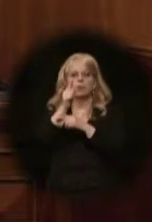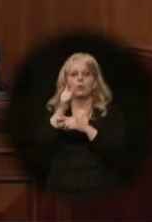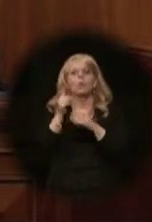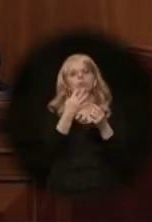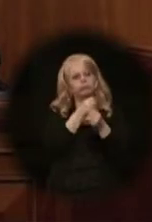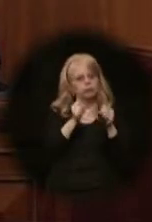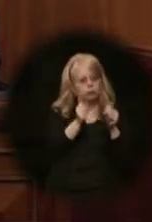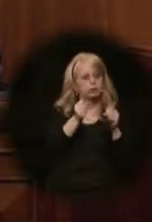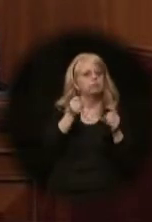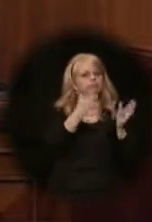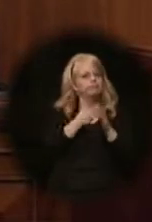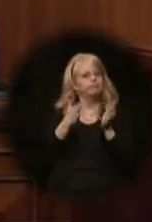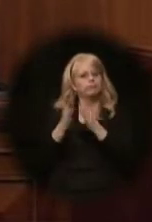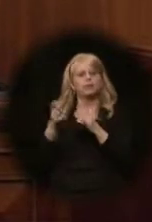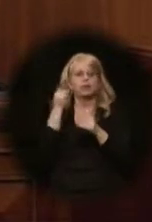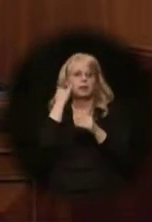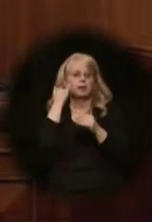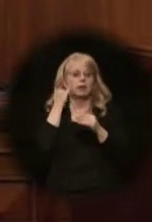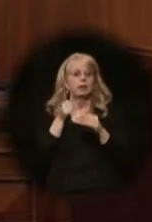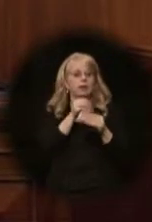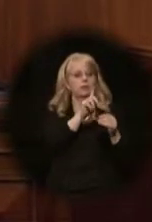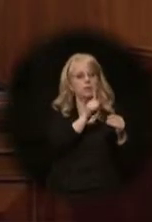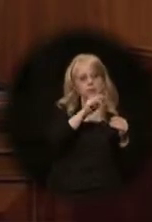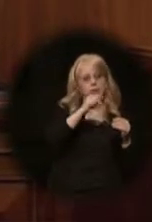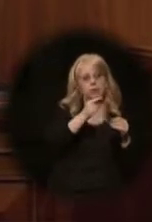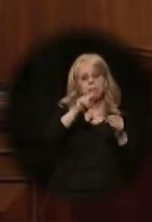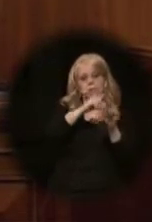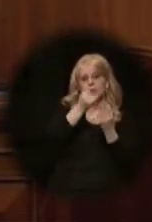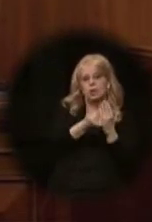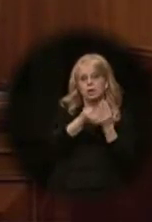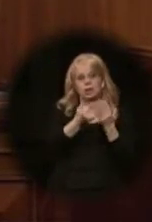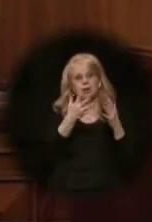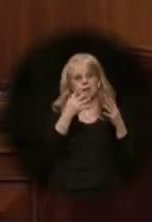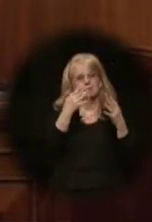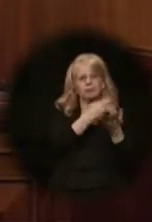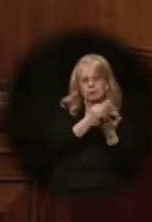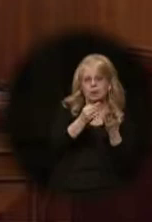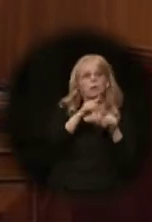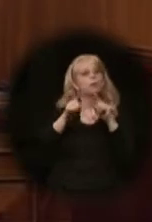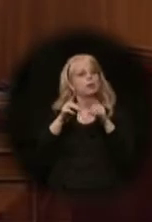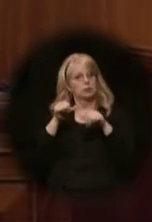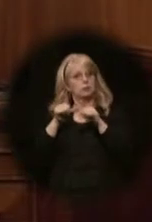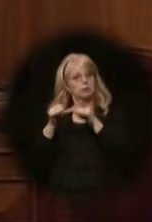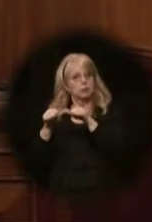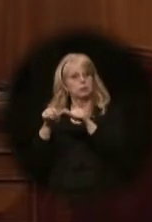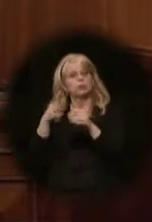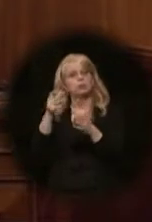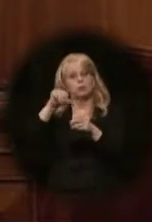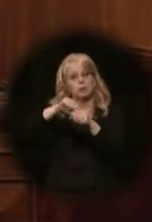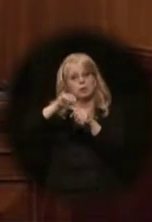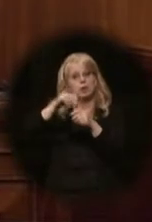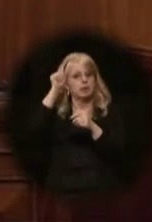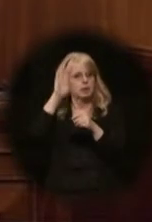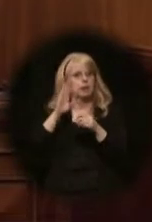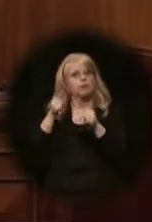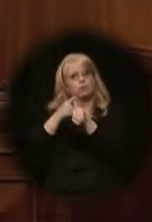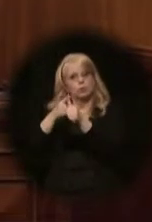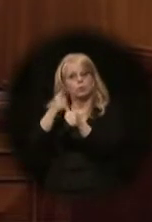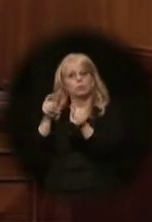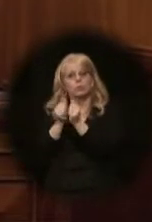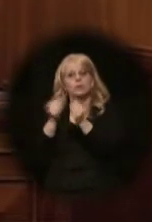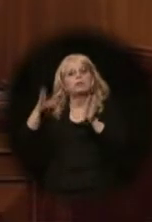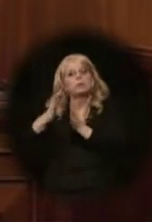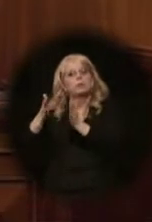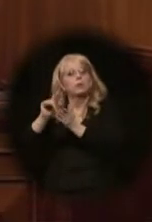If work falters on the Alaska LNG project, we can still get gas to Alaskans first with AGDC's smaller-volume project.